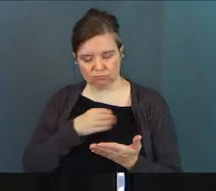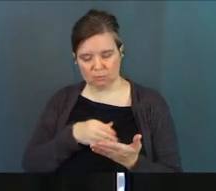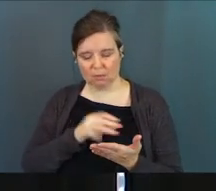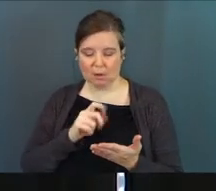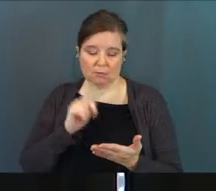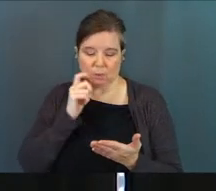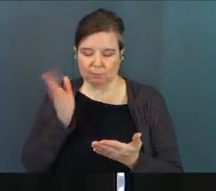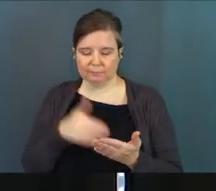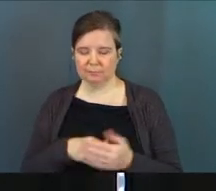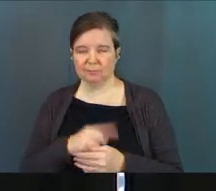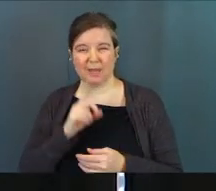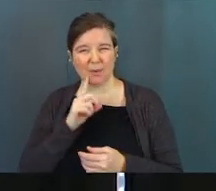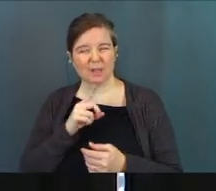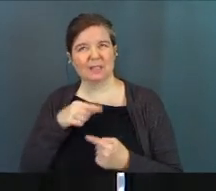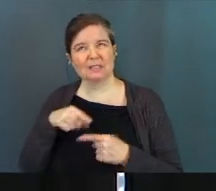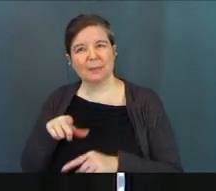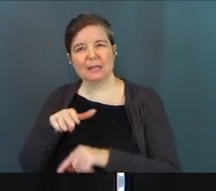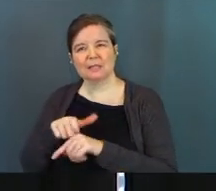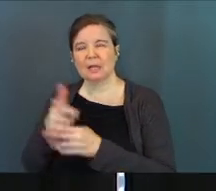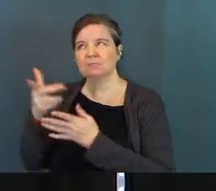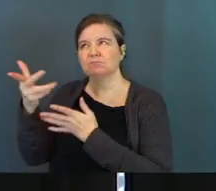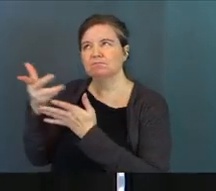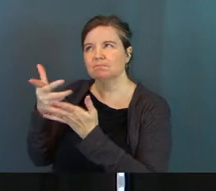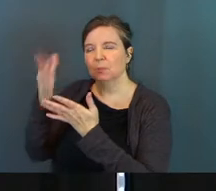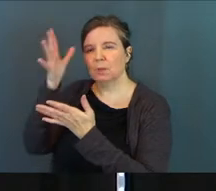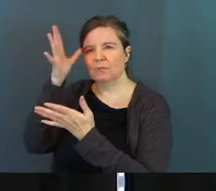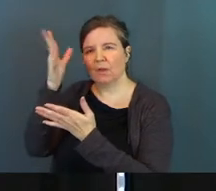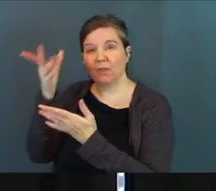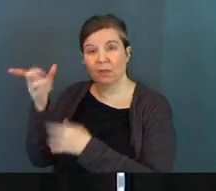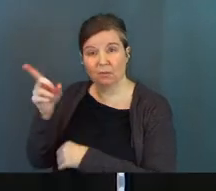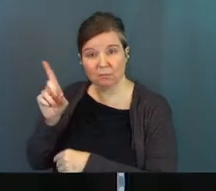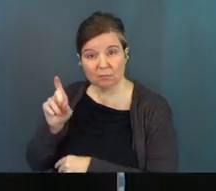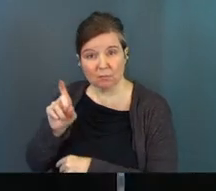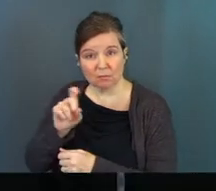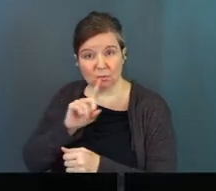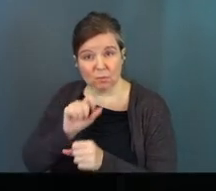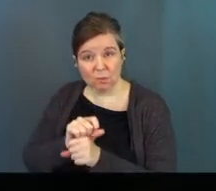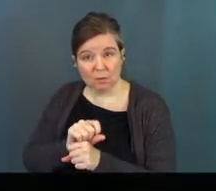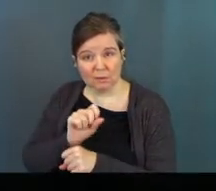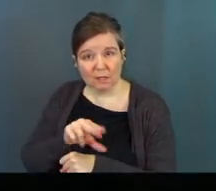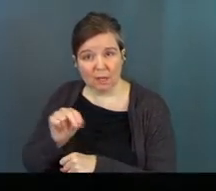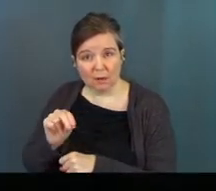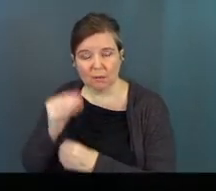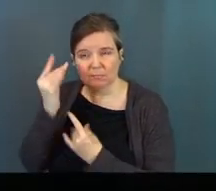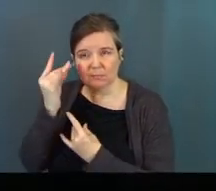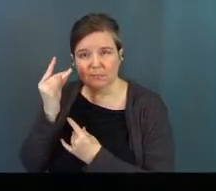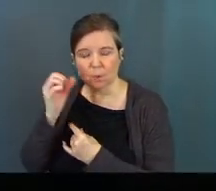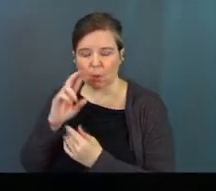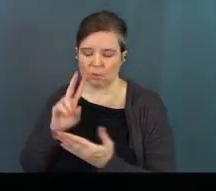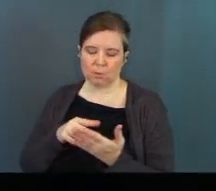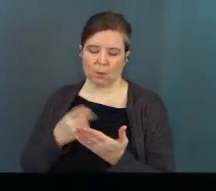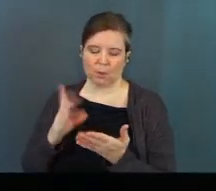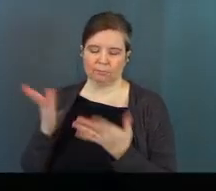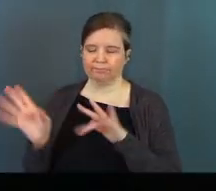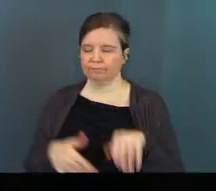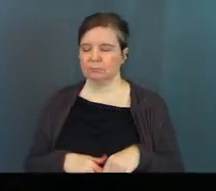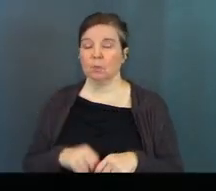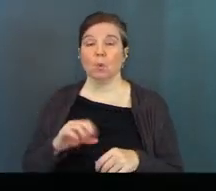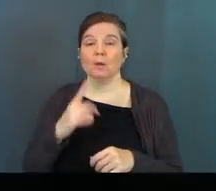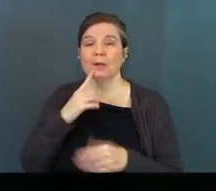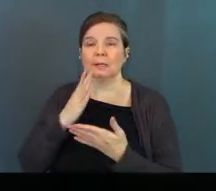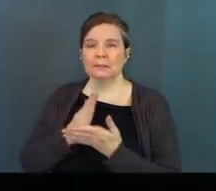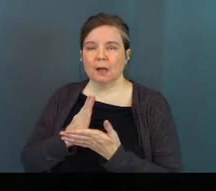something and go, okay, cool. But did I really spend time with my Heavenly Father right there? Or did I meditate on his Word and say, God, what are you saying to me?